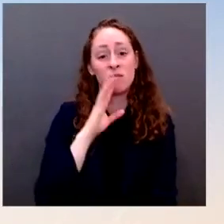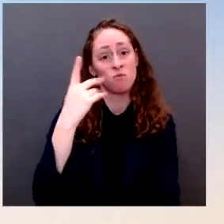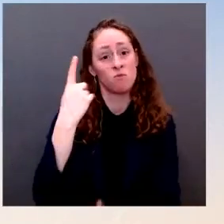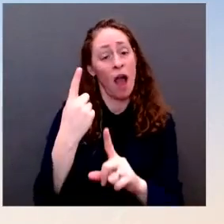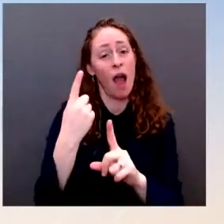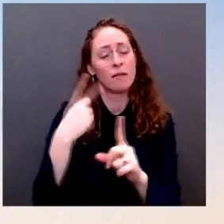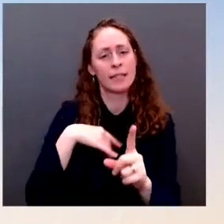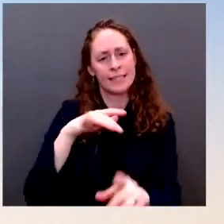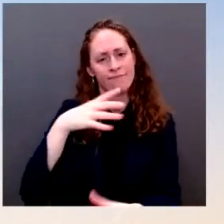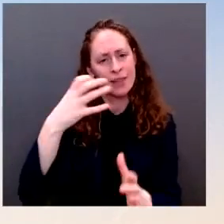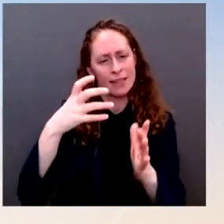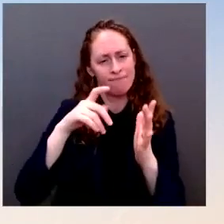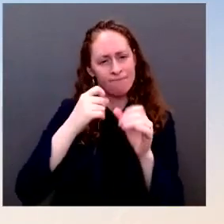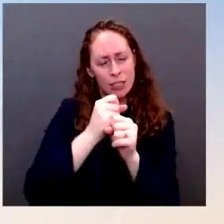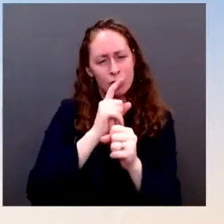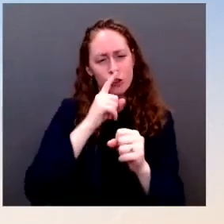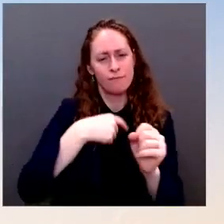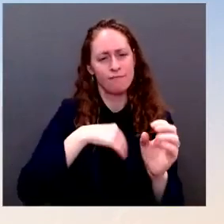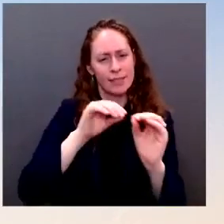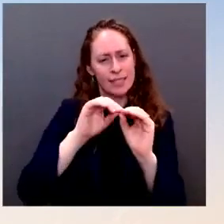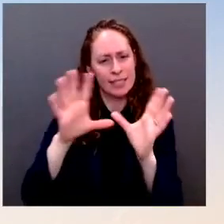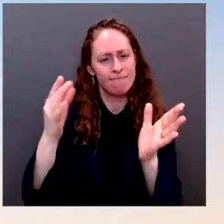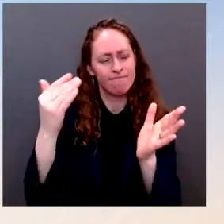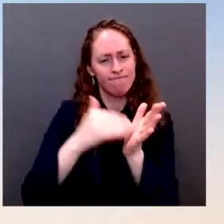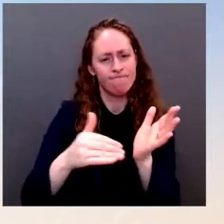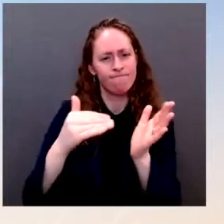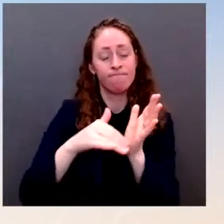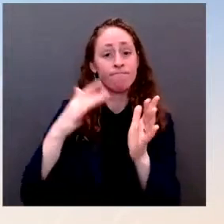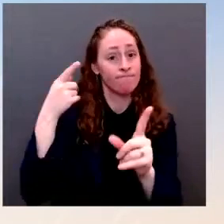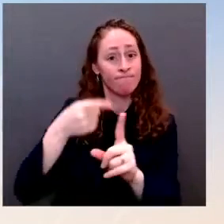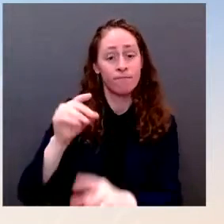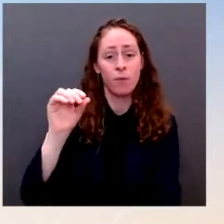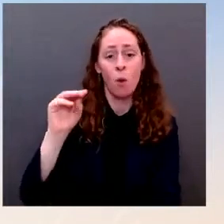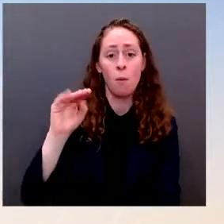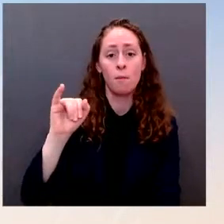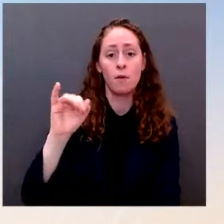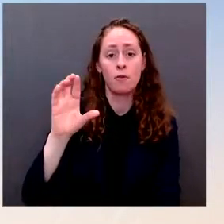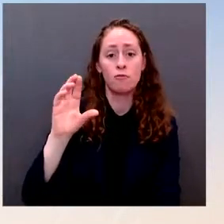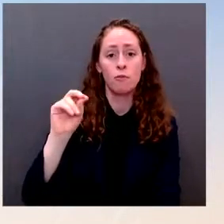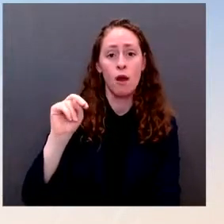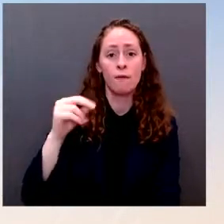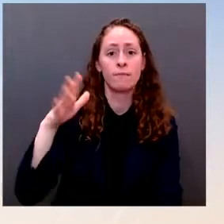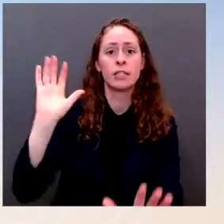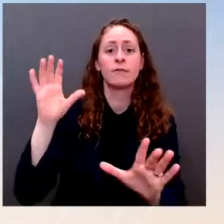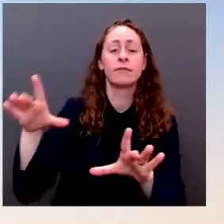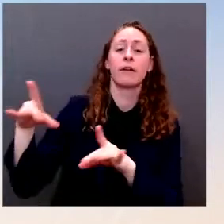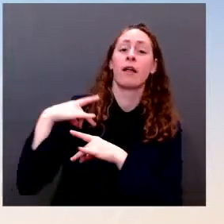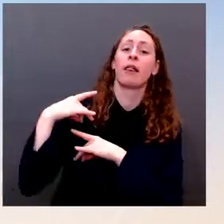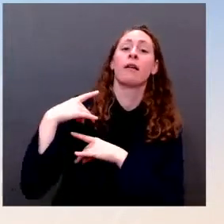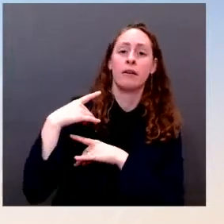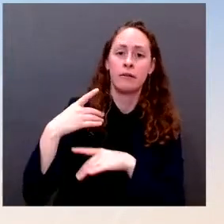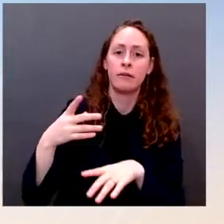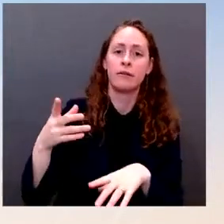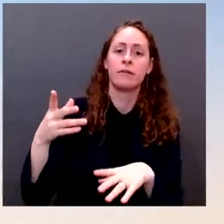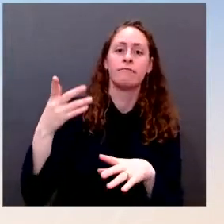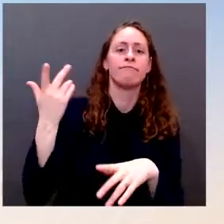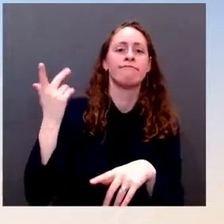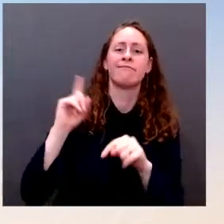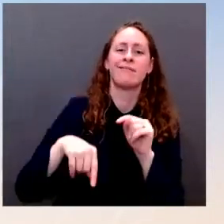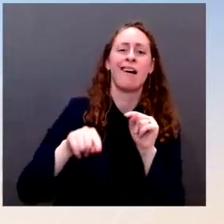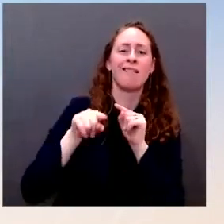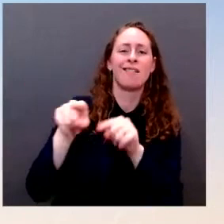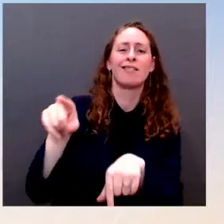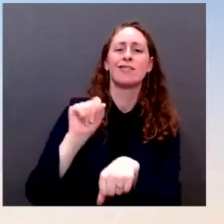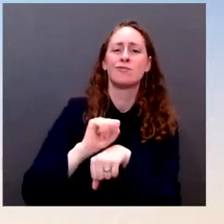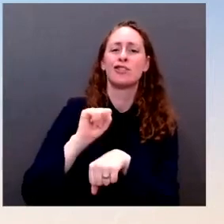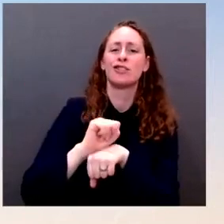million people to take time off of work, and that was during a period of time where it was measured. So that is also true.